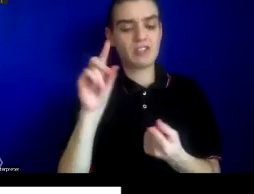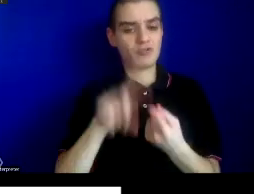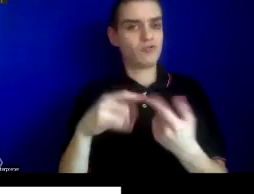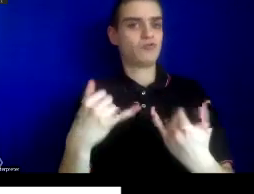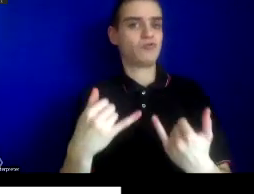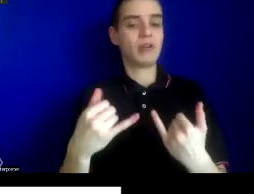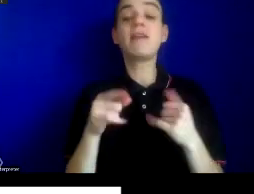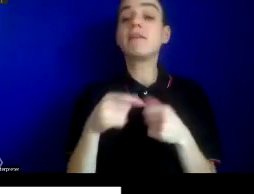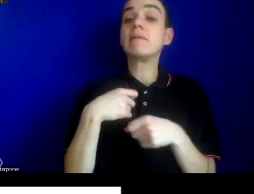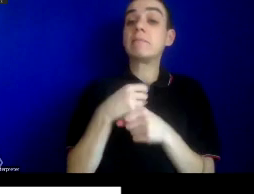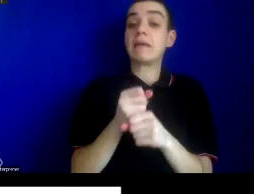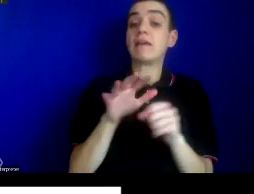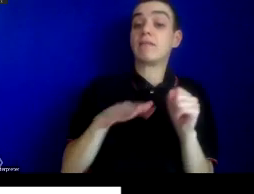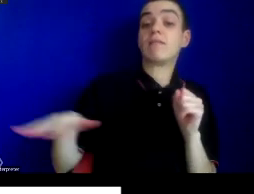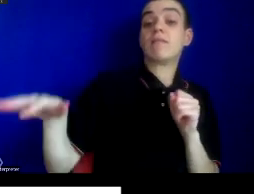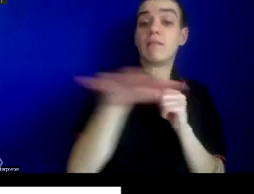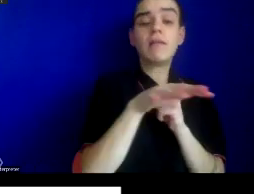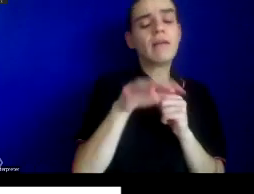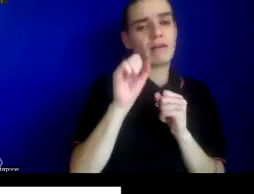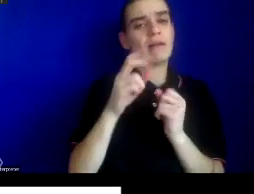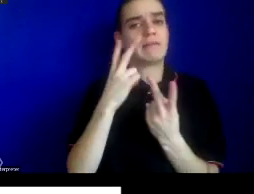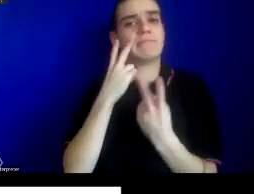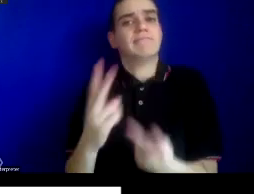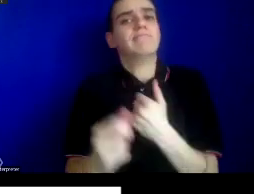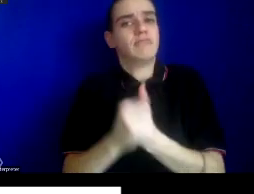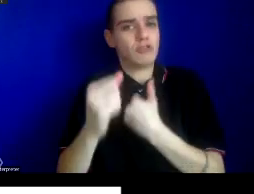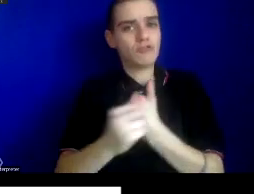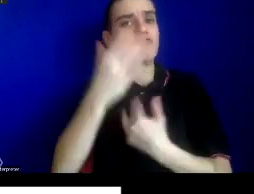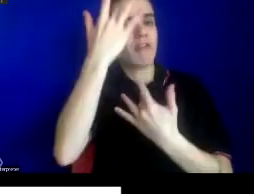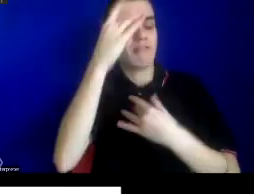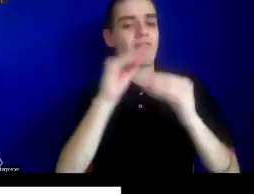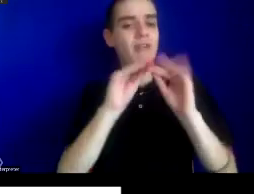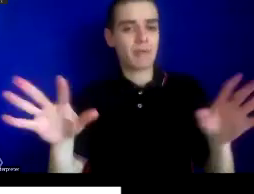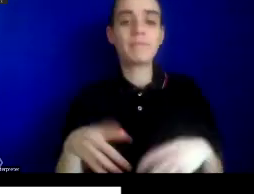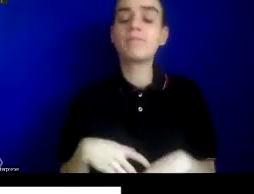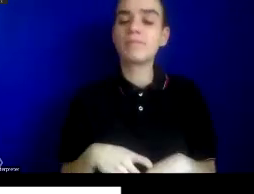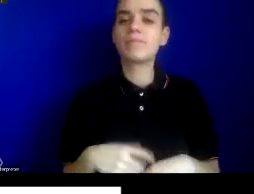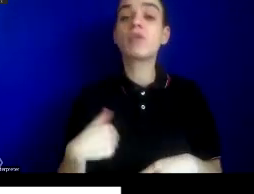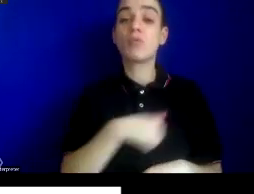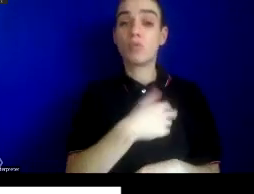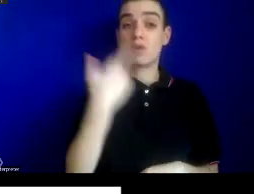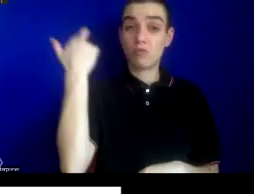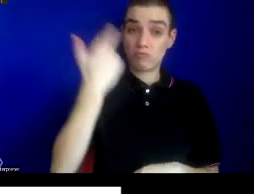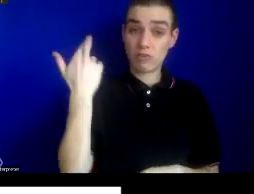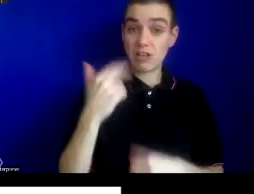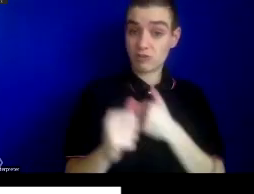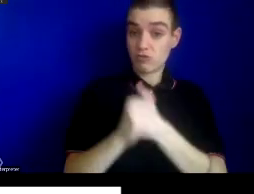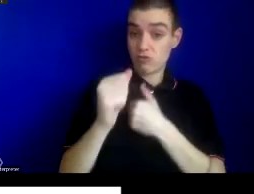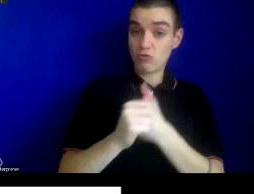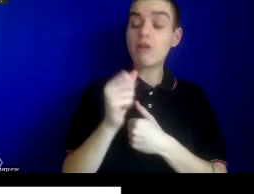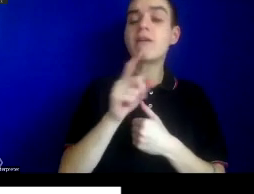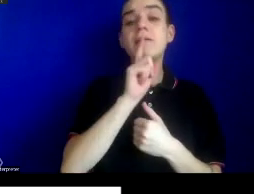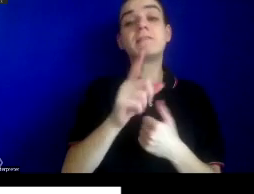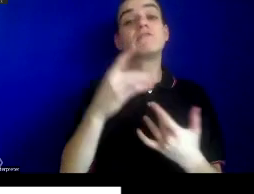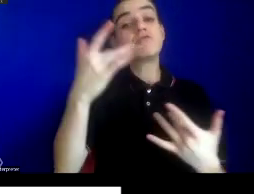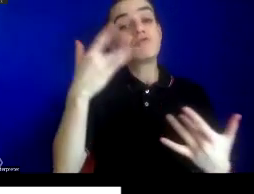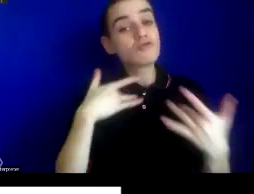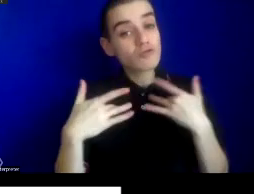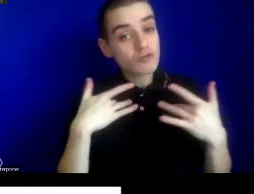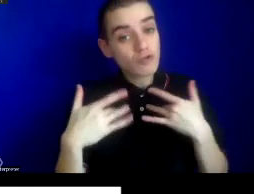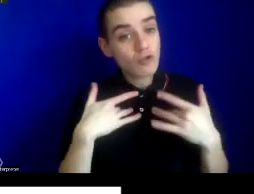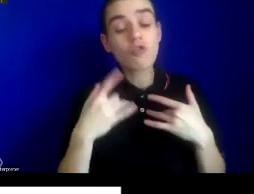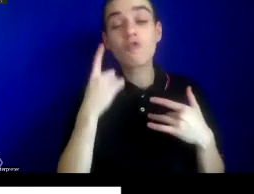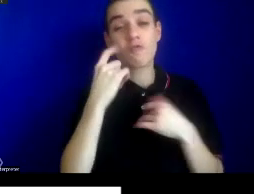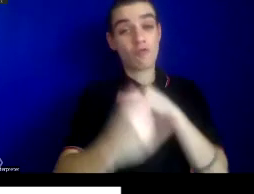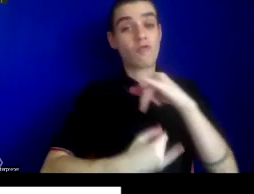from which to perceive the threat of epidemic. We find that while the threat of epidemic is ostensibly the concern at stake in the history of international disease